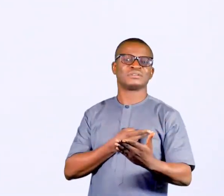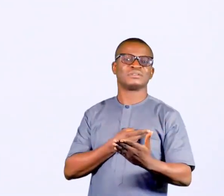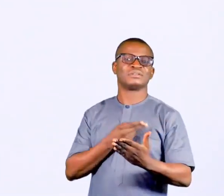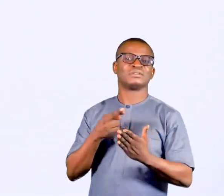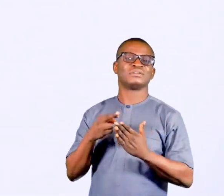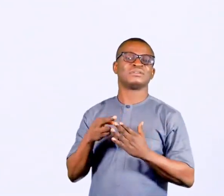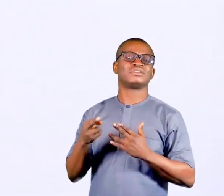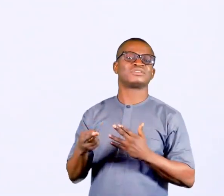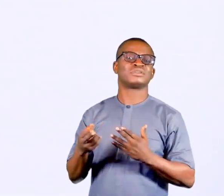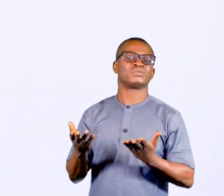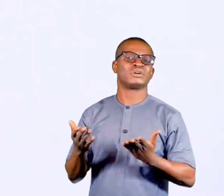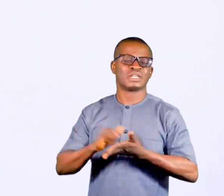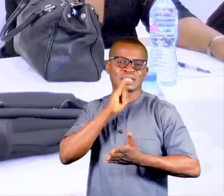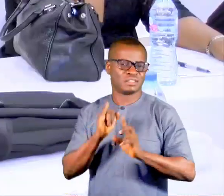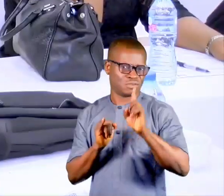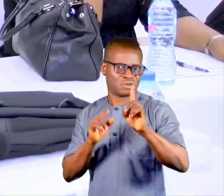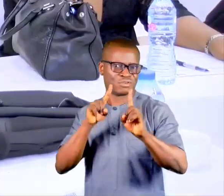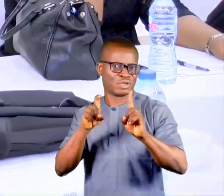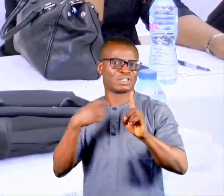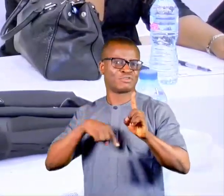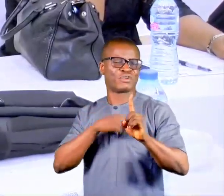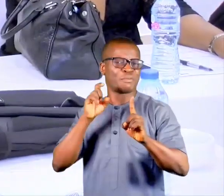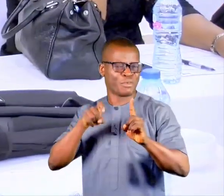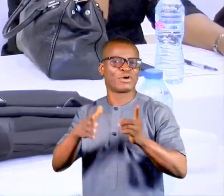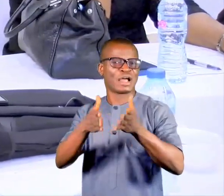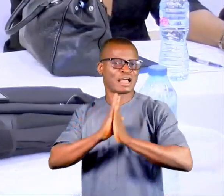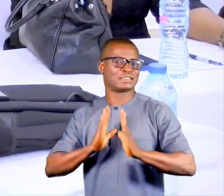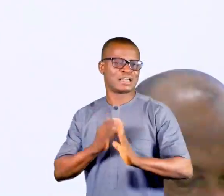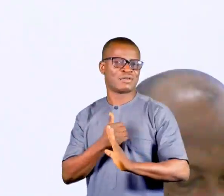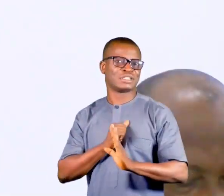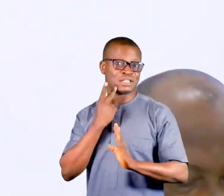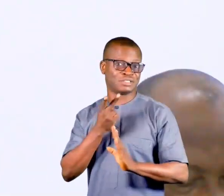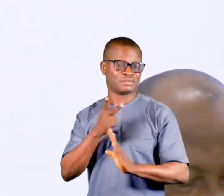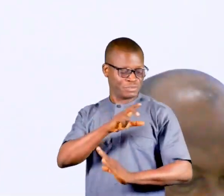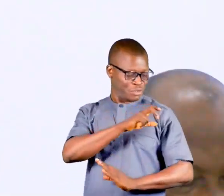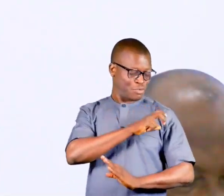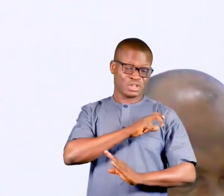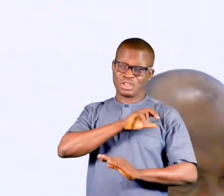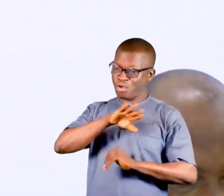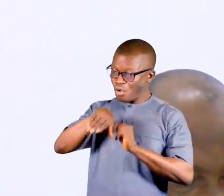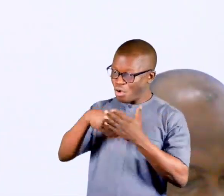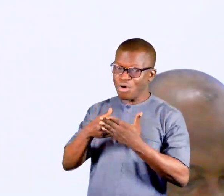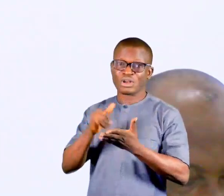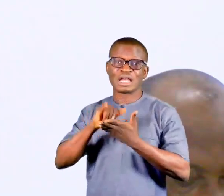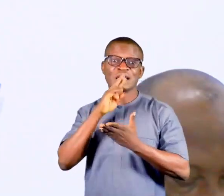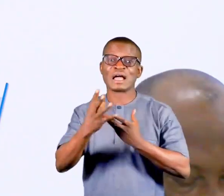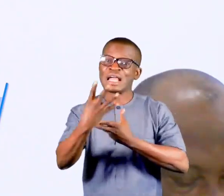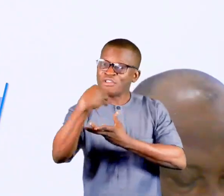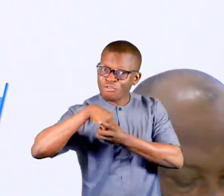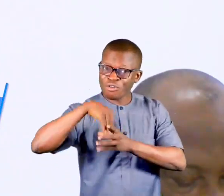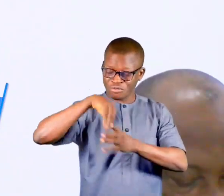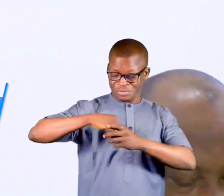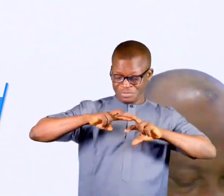what do they get? I think that is one question we need to ask ourselves. So, the police, all of us, that are